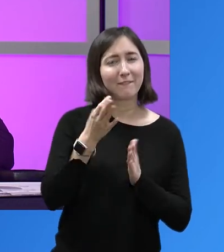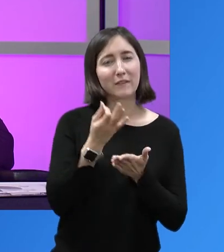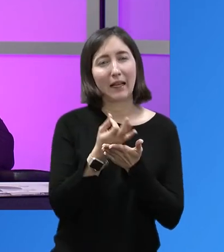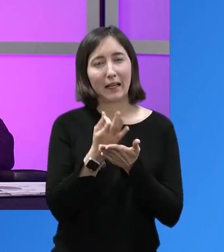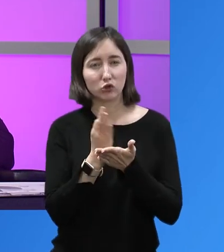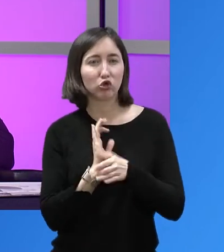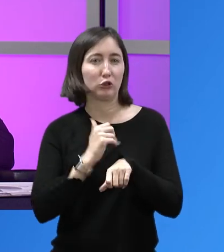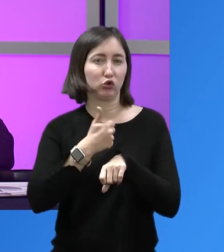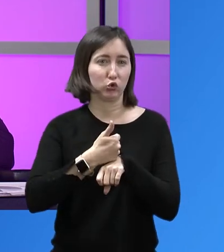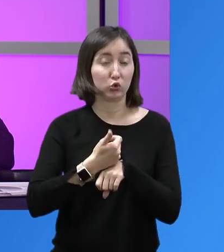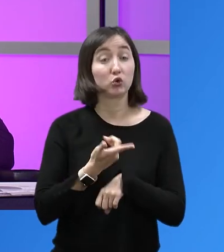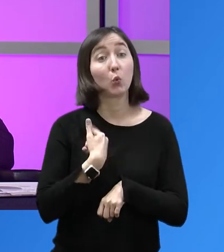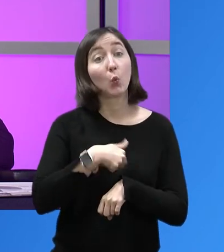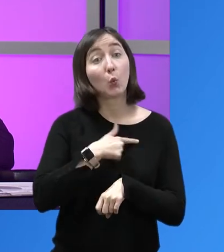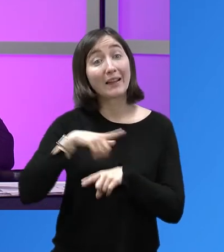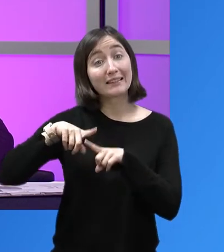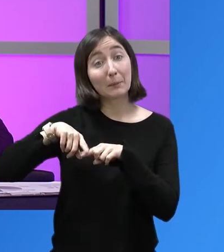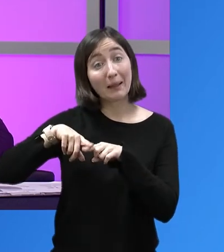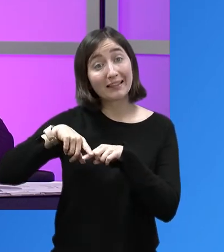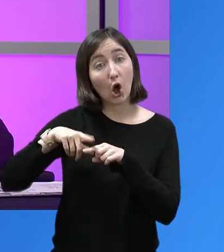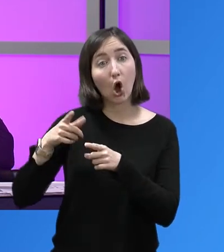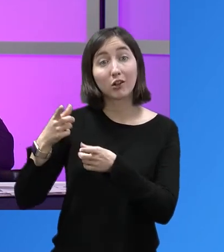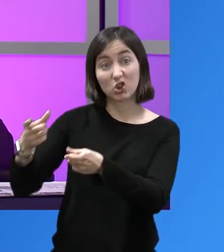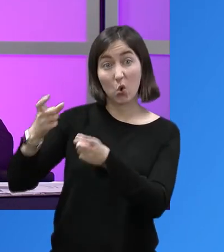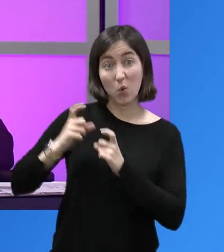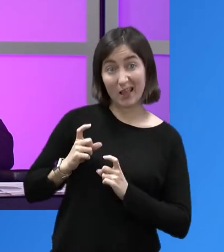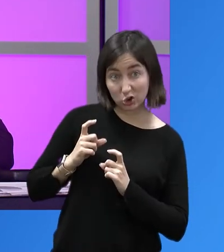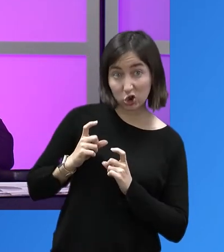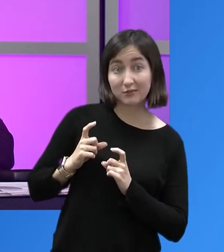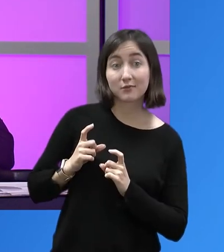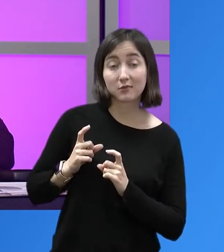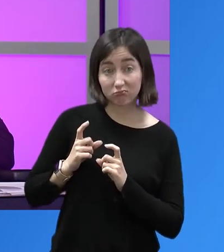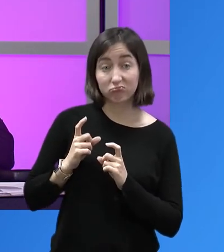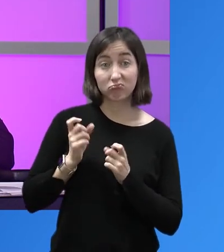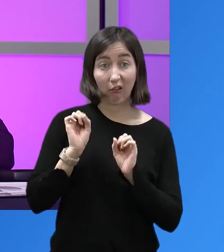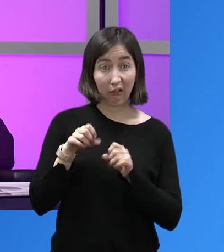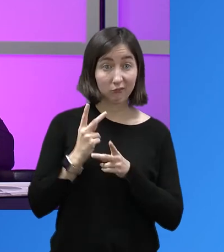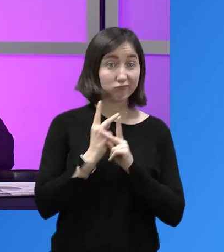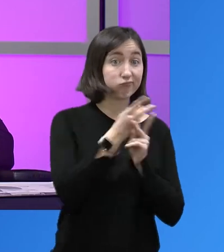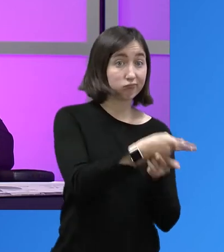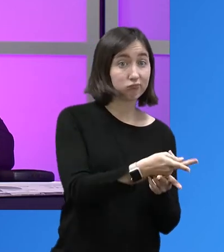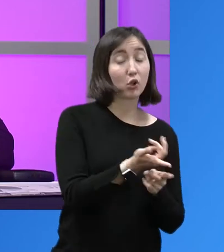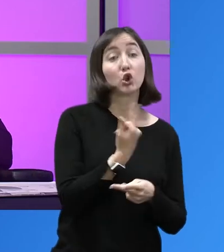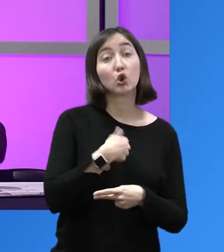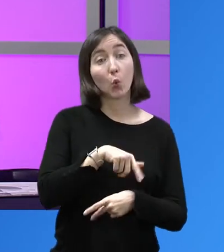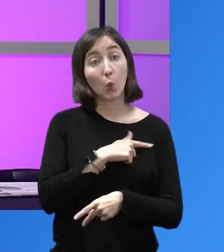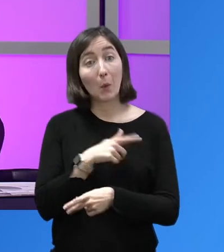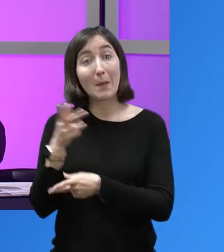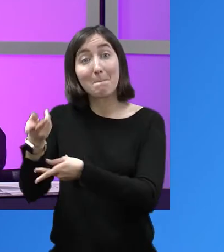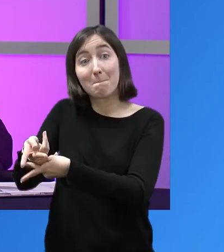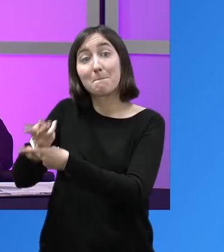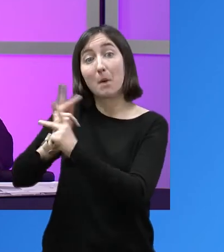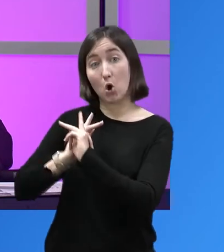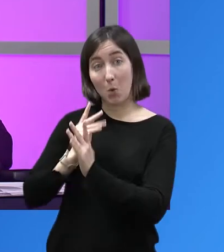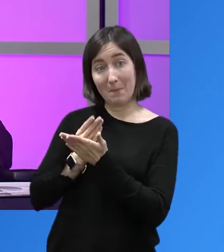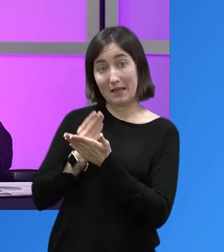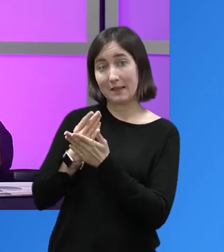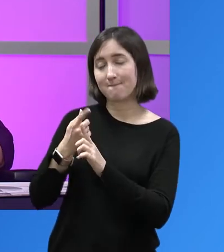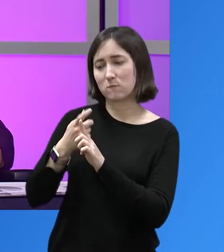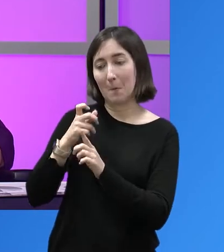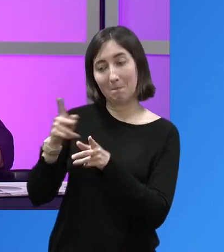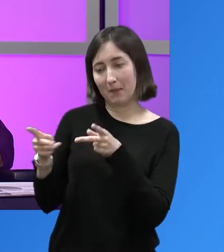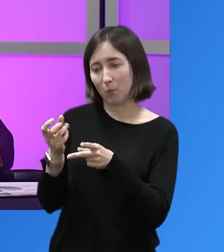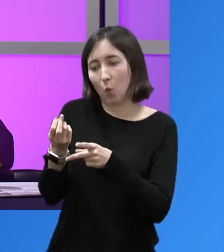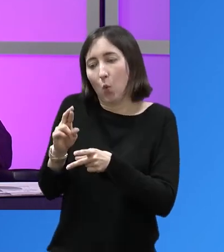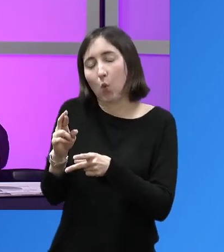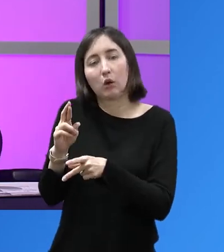So we rely on investments and donations to make these loans. So Left Fund literally borrows money from banks